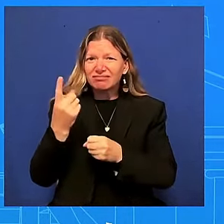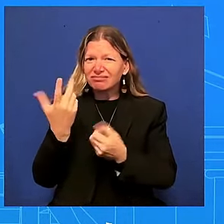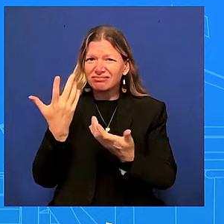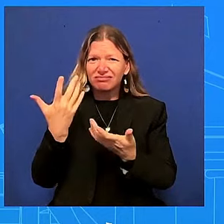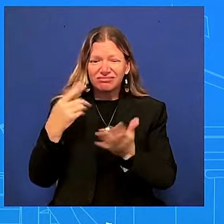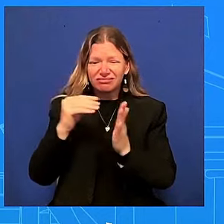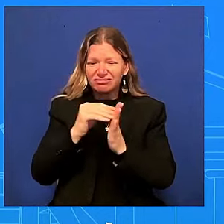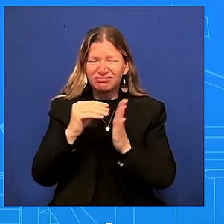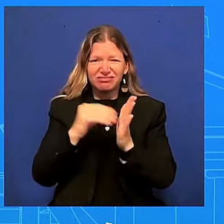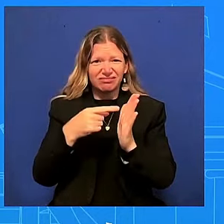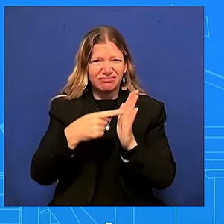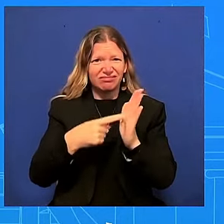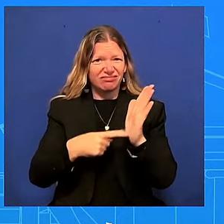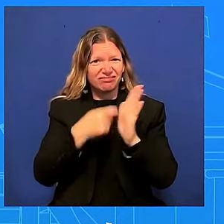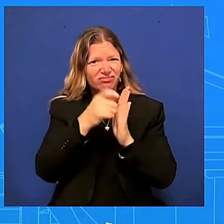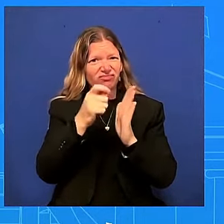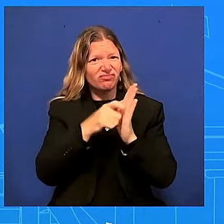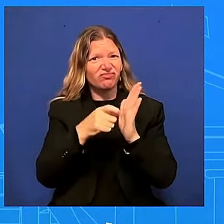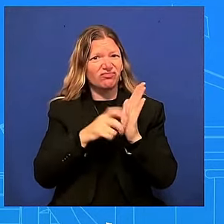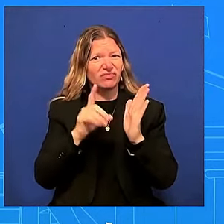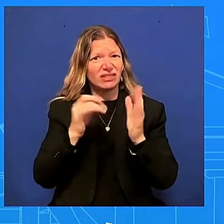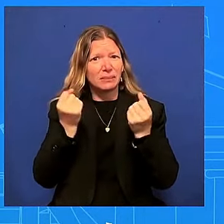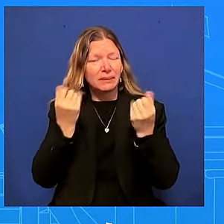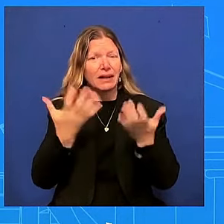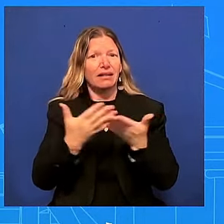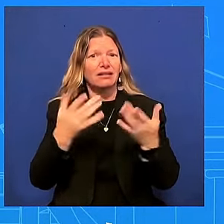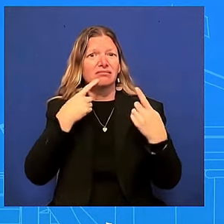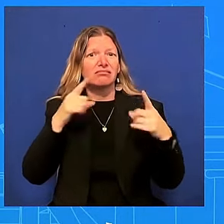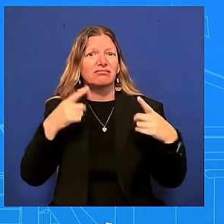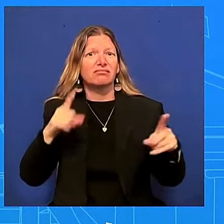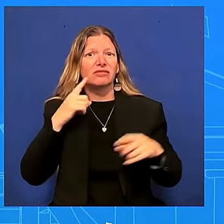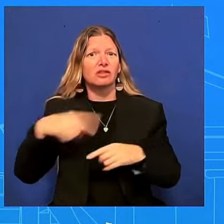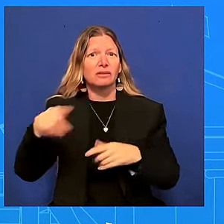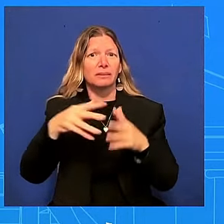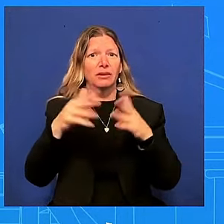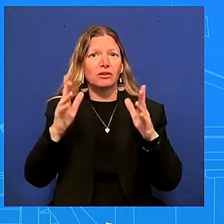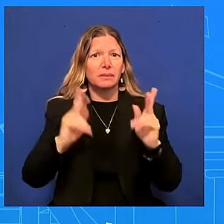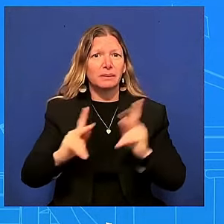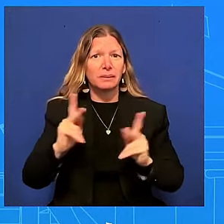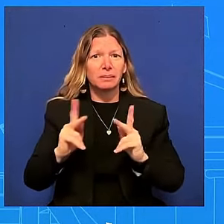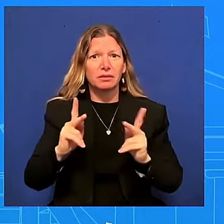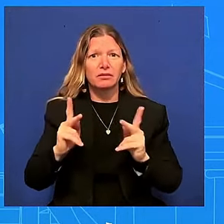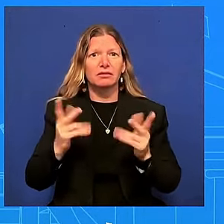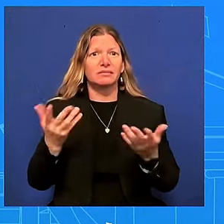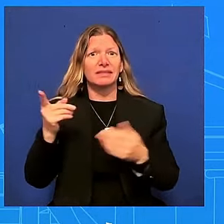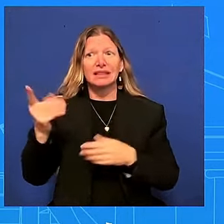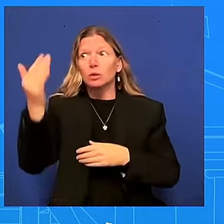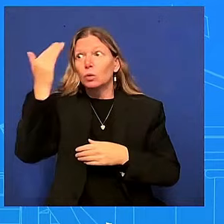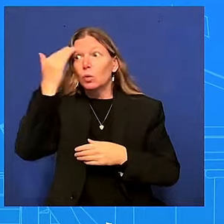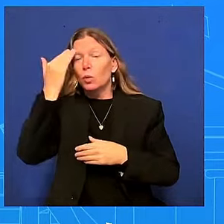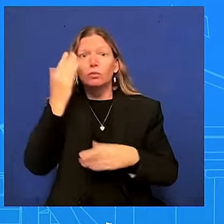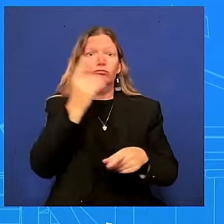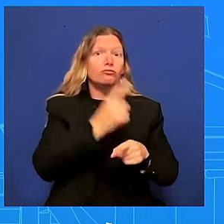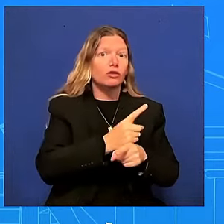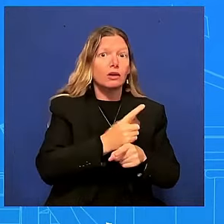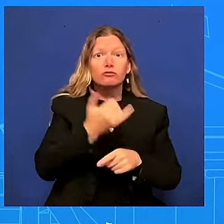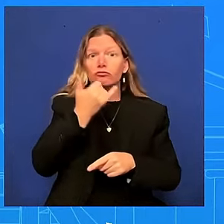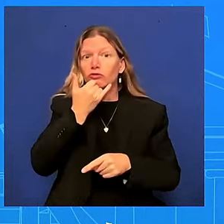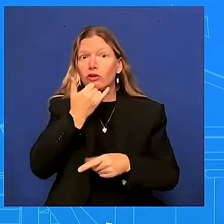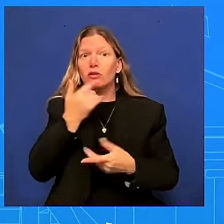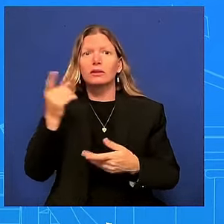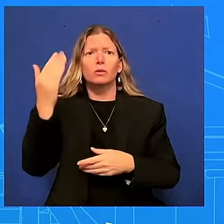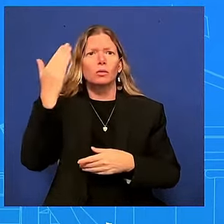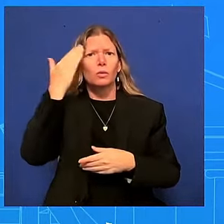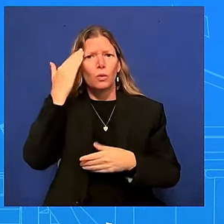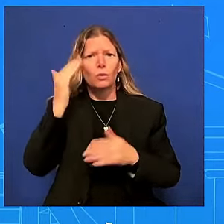knows right from wrong he knows how to tell the truth and again he knows how to deliver for the american people joe biden is